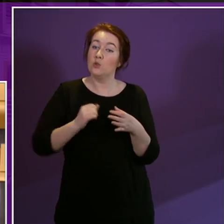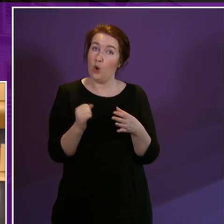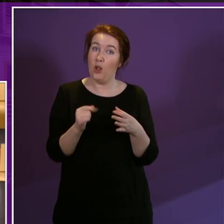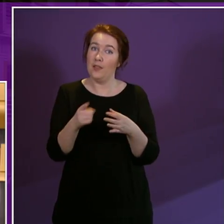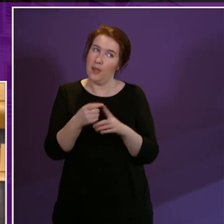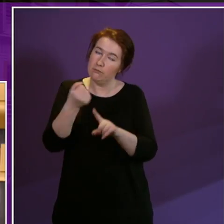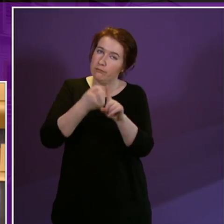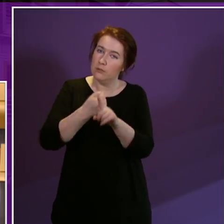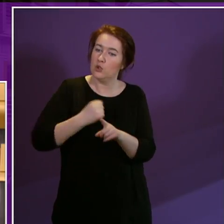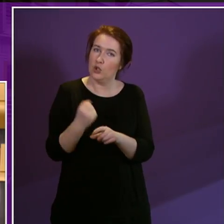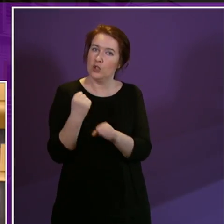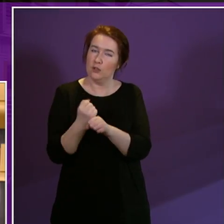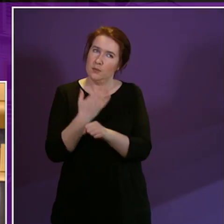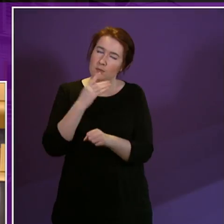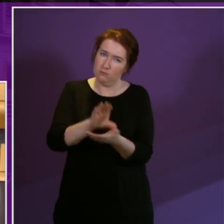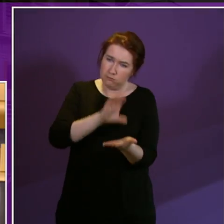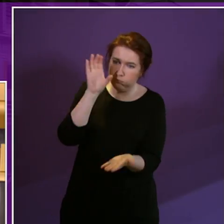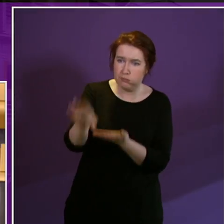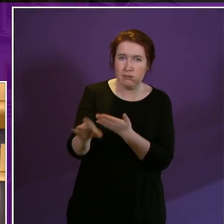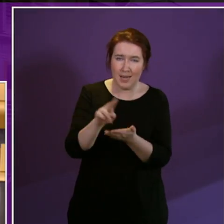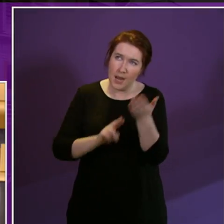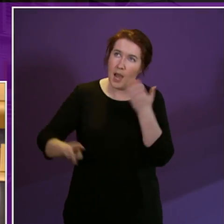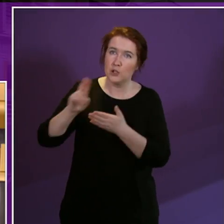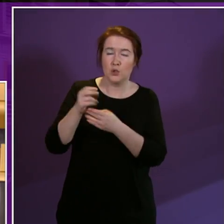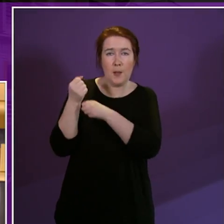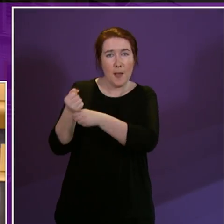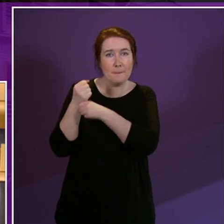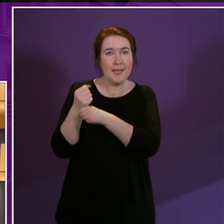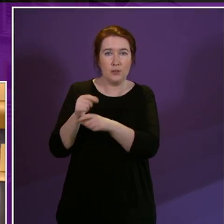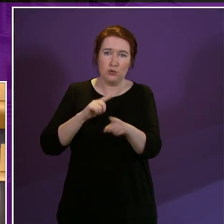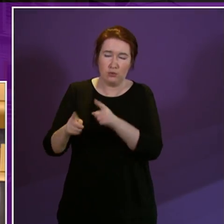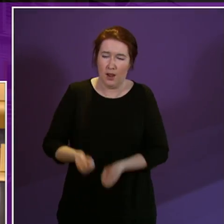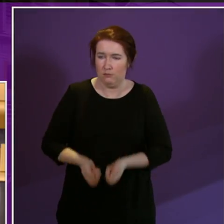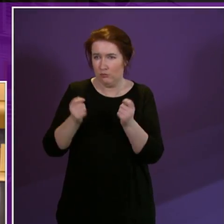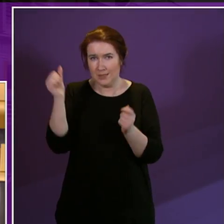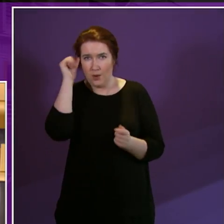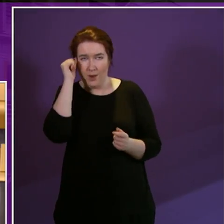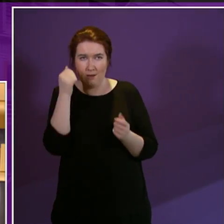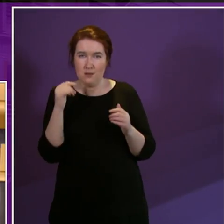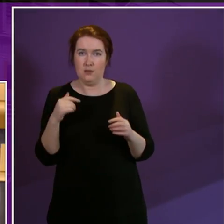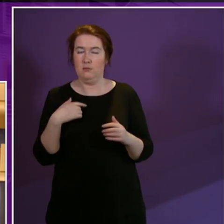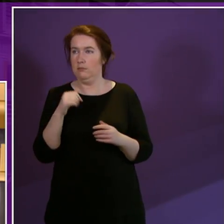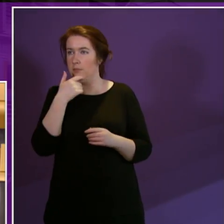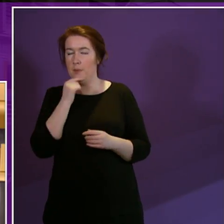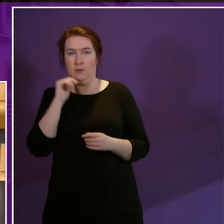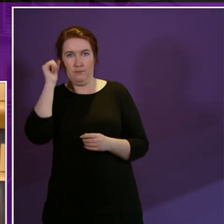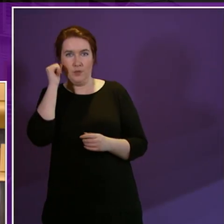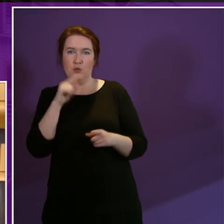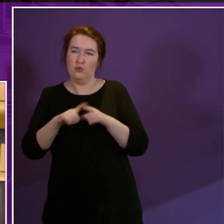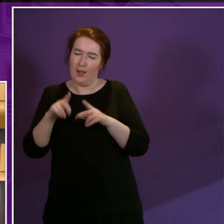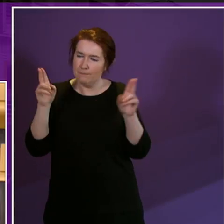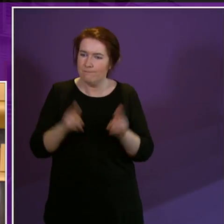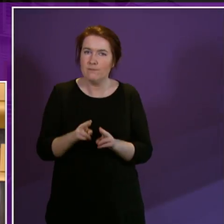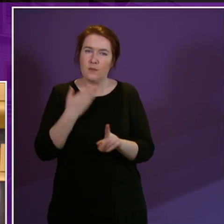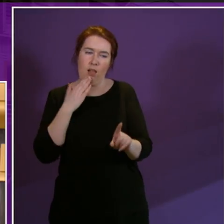Government to fund a significant national campaign to raise awareness of disability and to reduce stigma and discrimination,